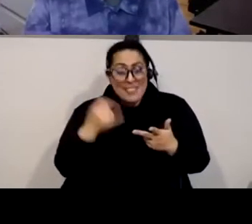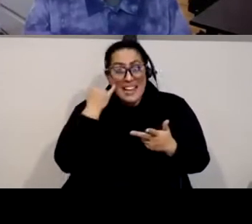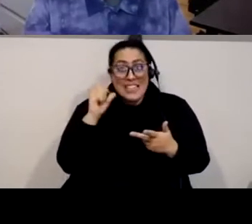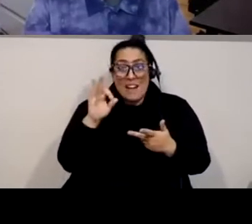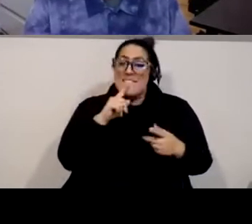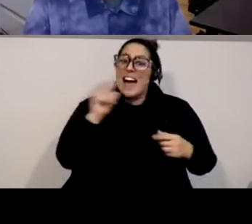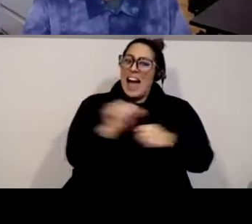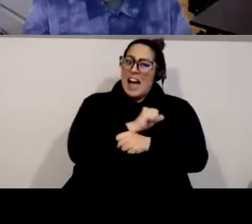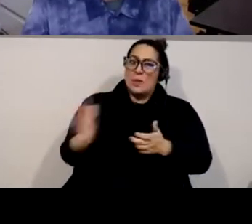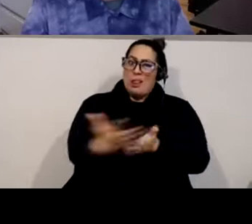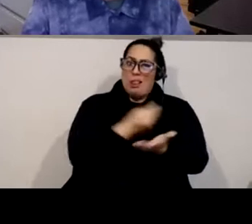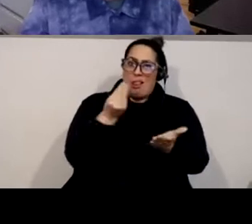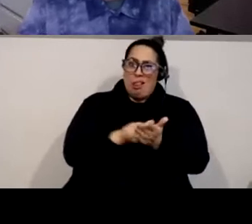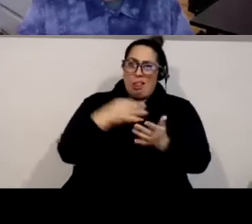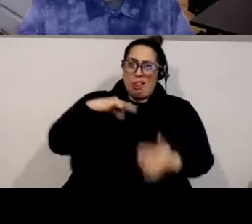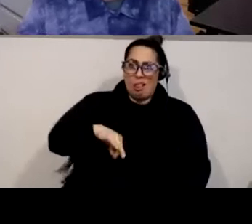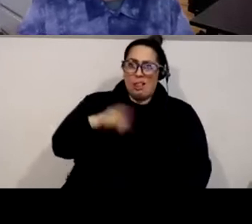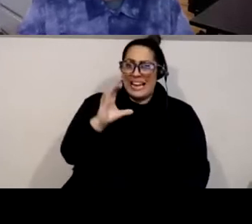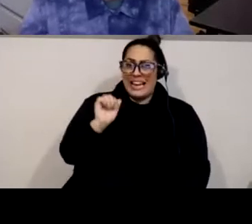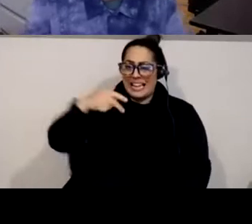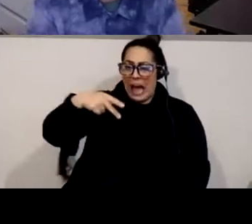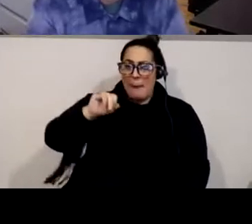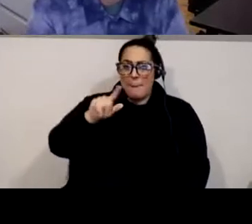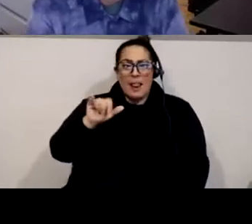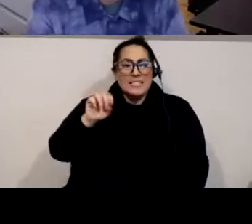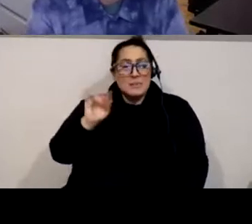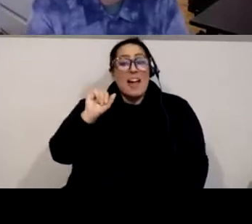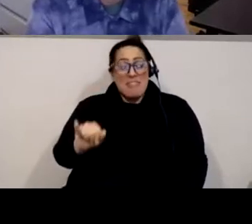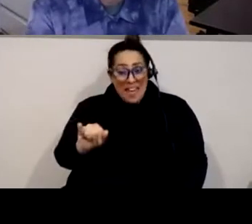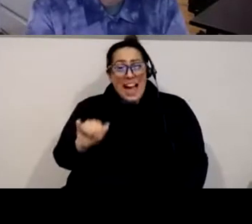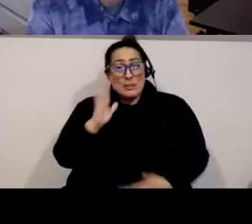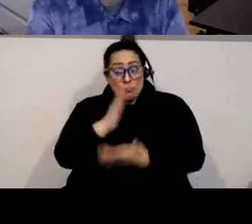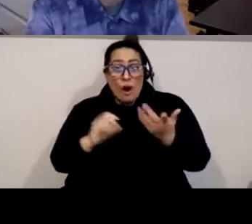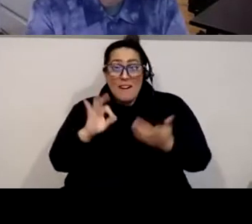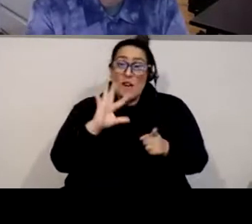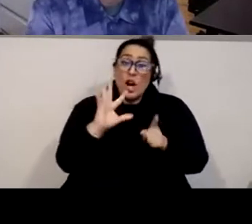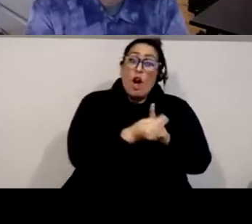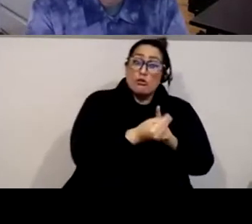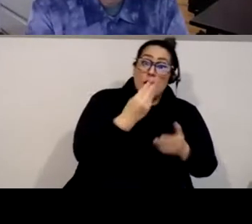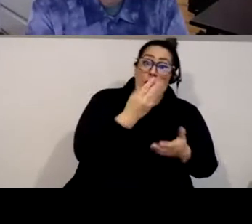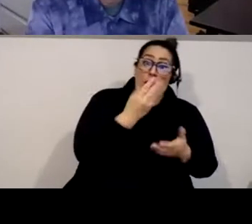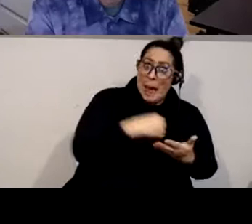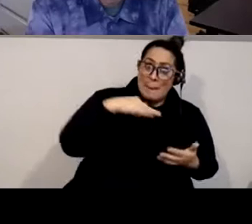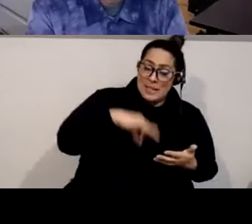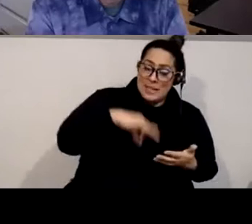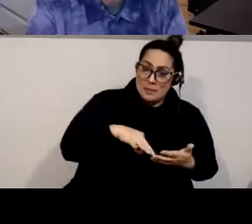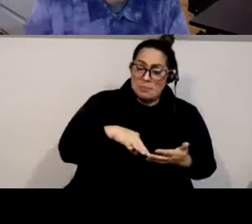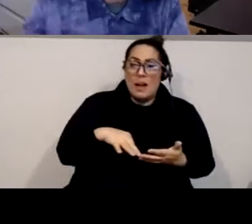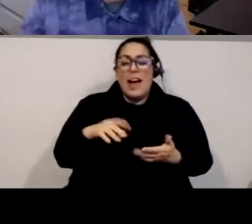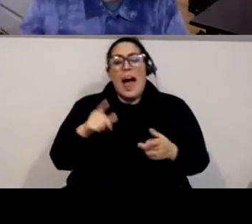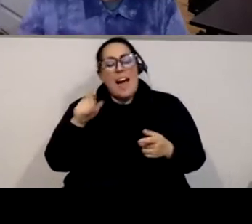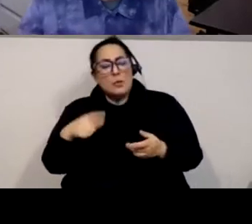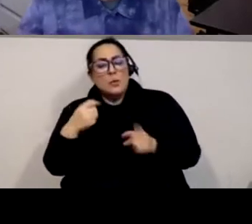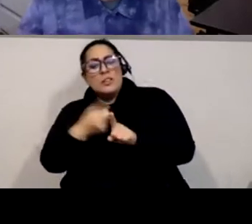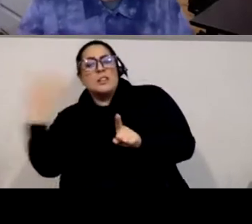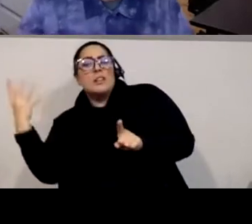and um as a natural extension of cultural capitalism is talking about um the funding mechanisms and